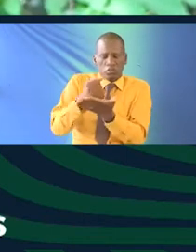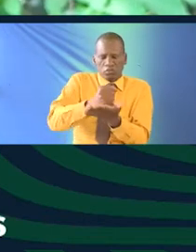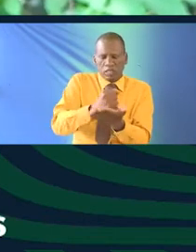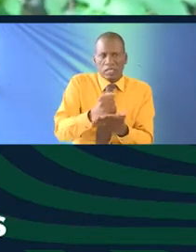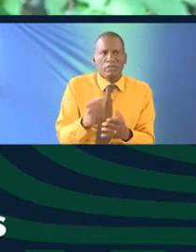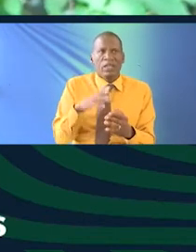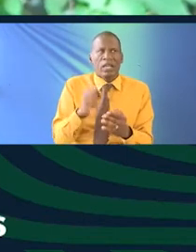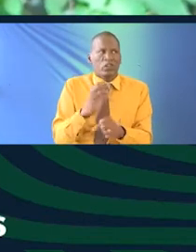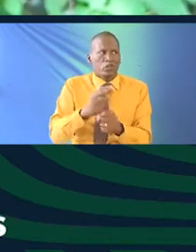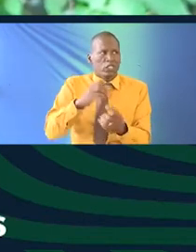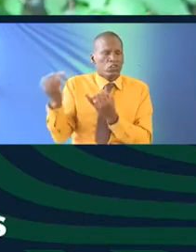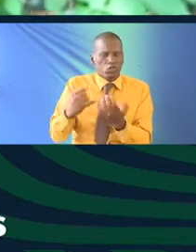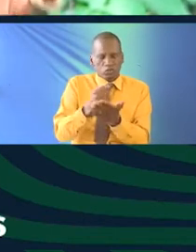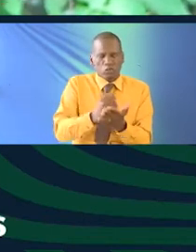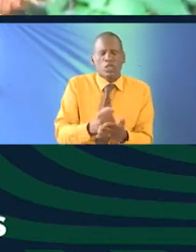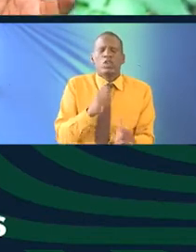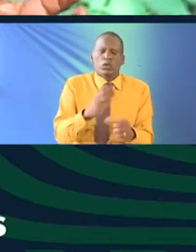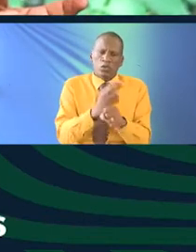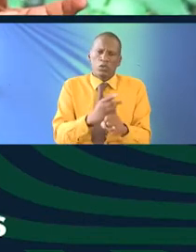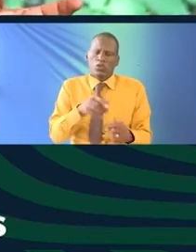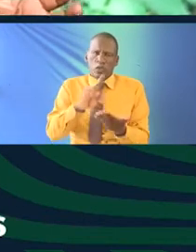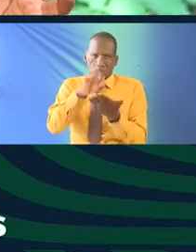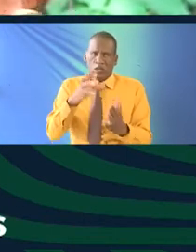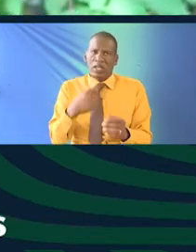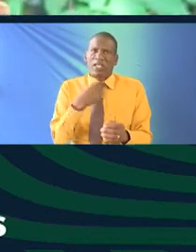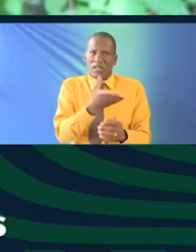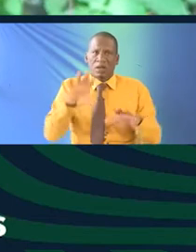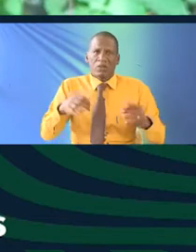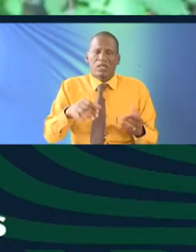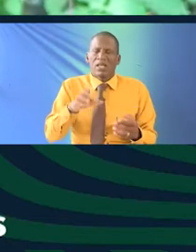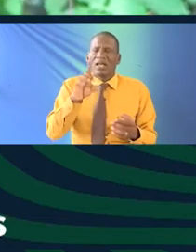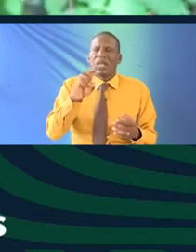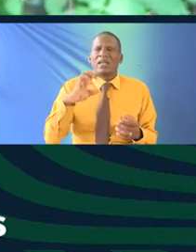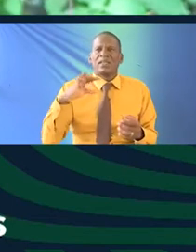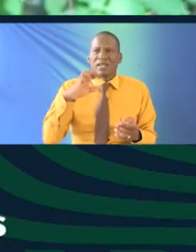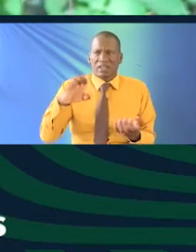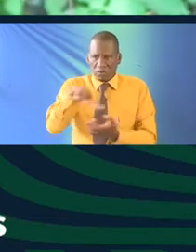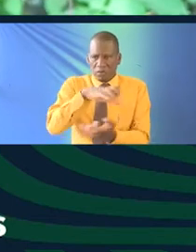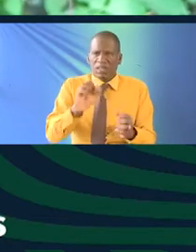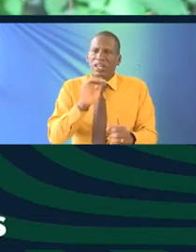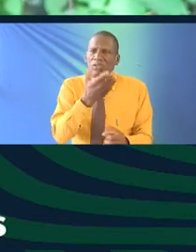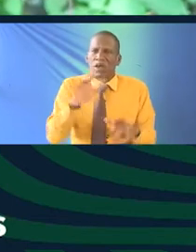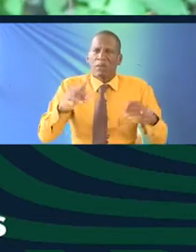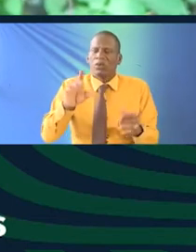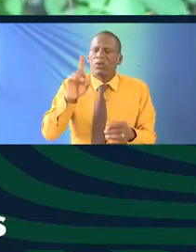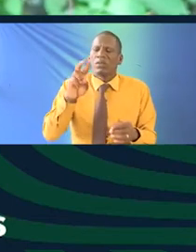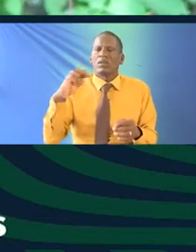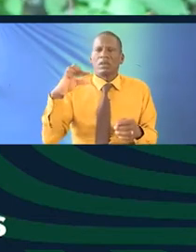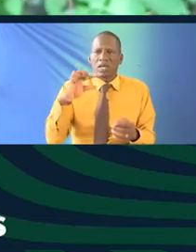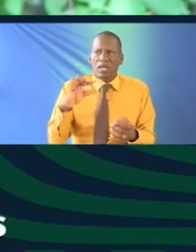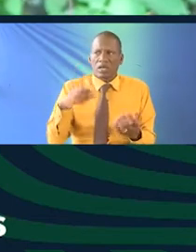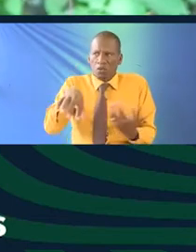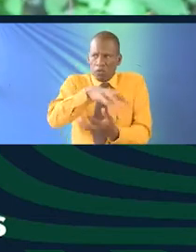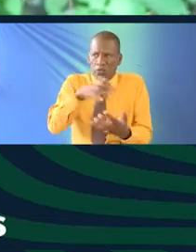introduce your traditional medicine that you're using to your allopathic doctor so they can tell you about drug interactions so they can ask you about drug interactions you can ask